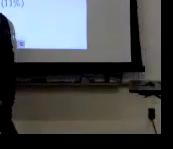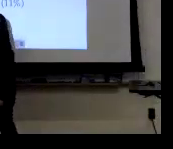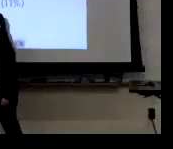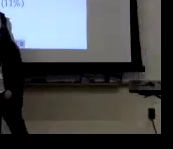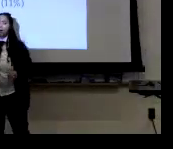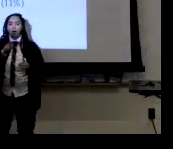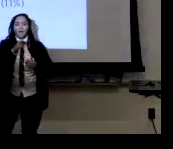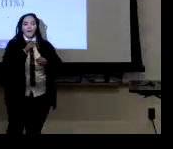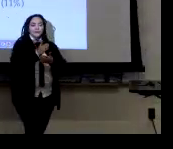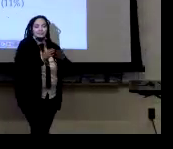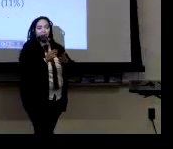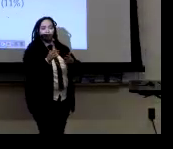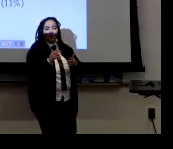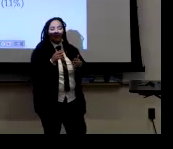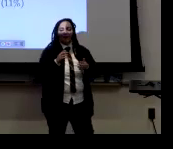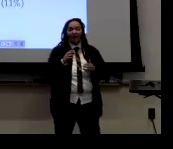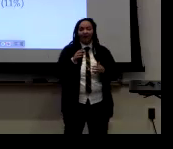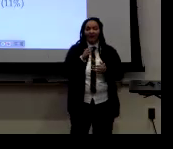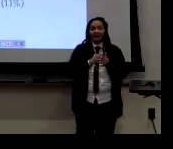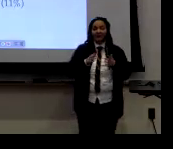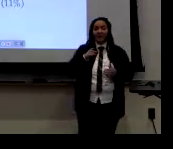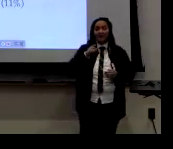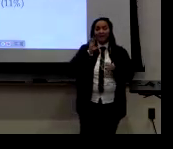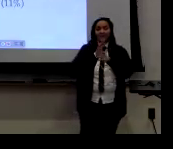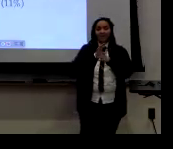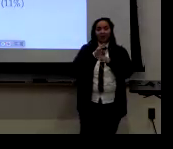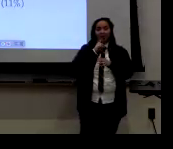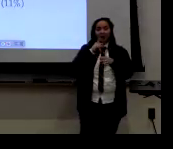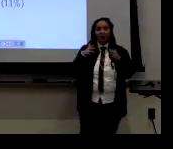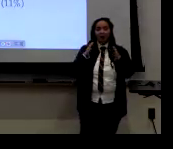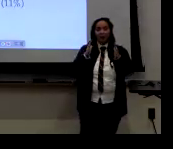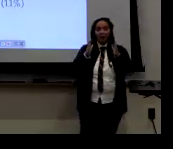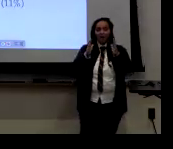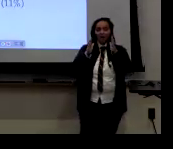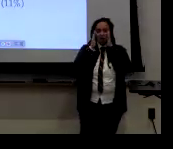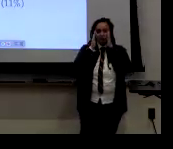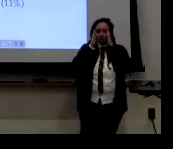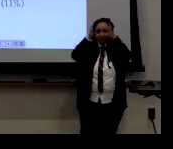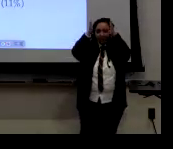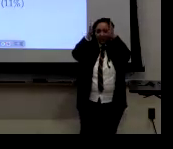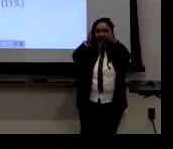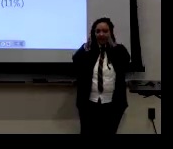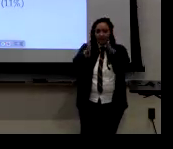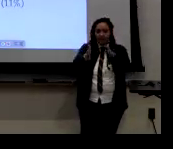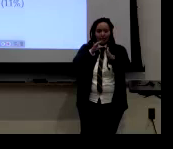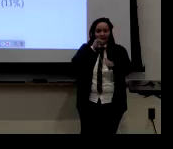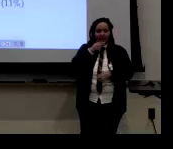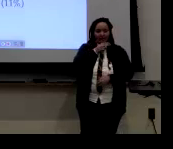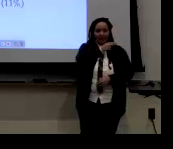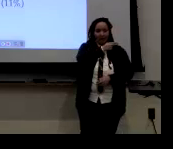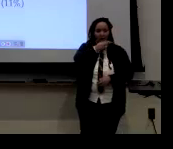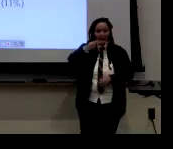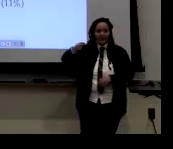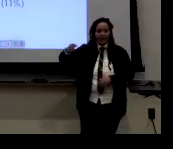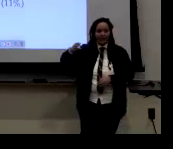was used a total of six times. And some of those videos were already, like, it was